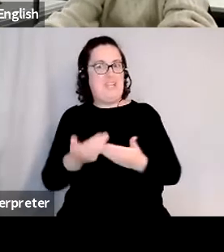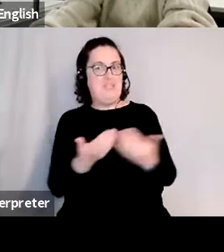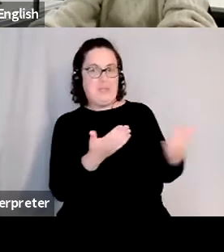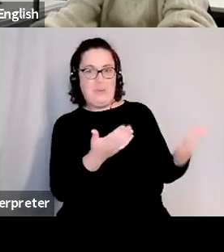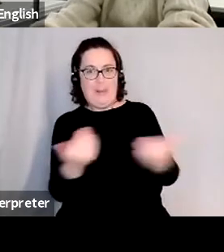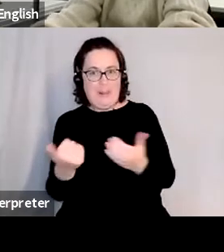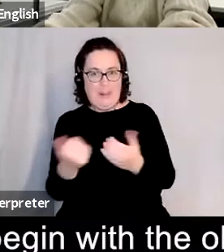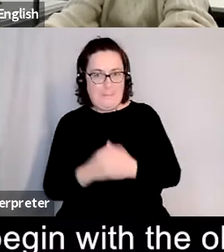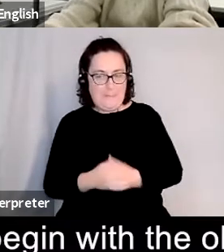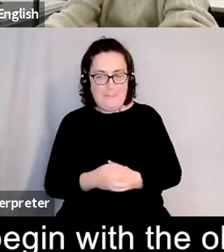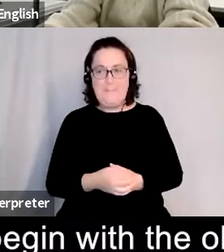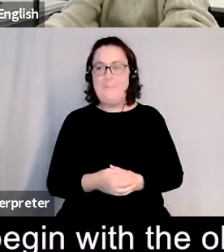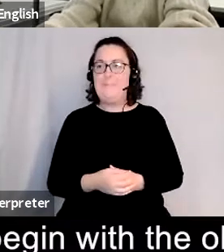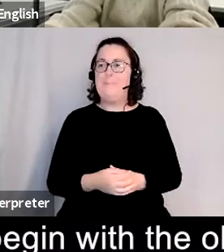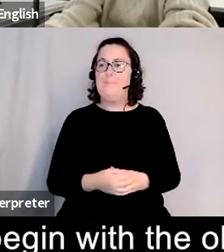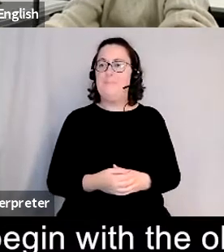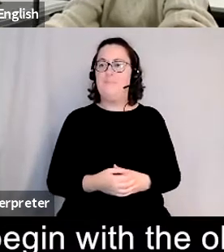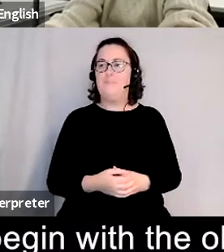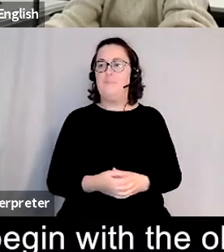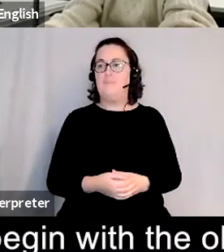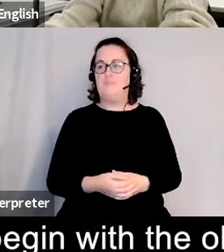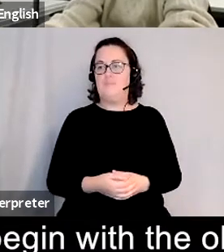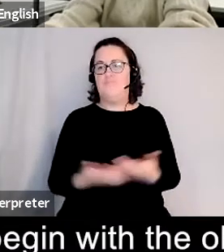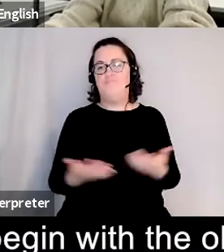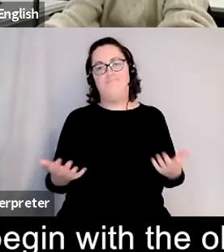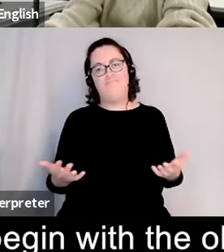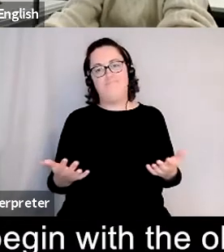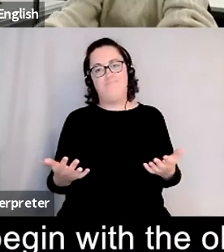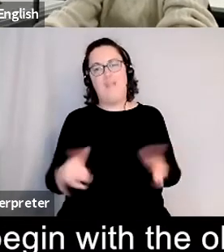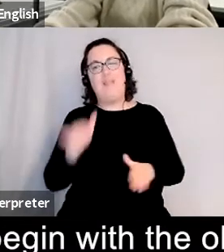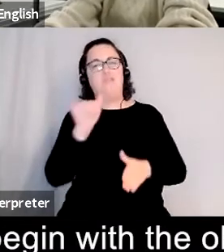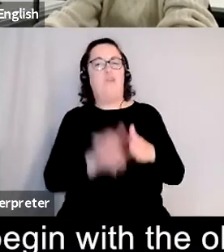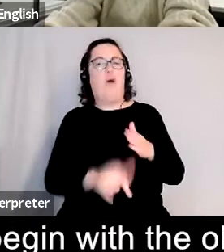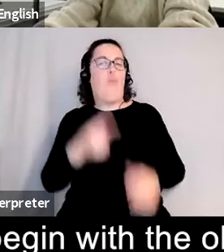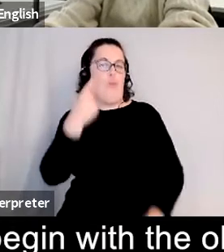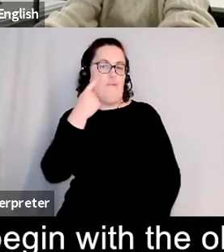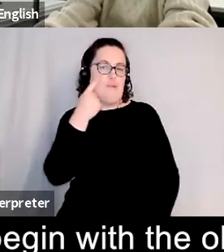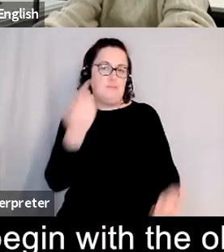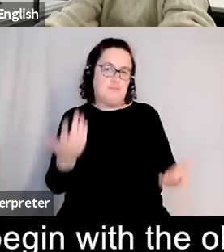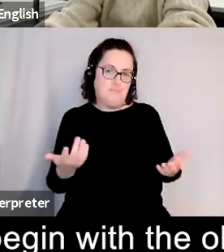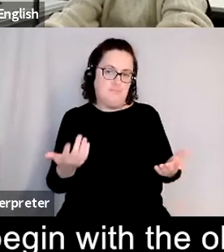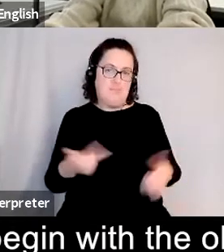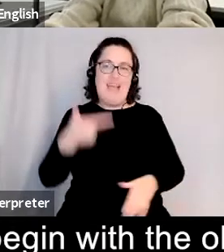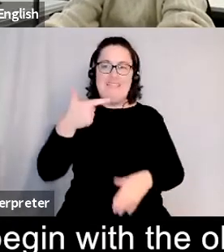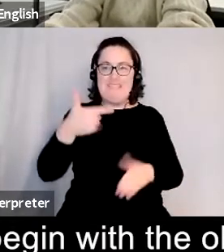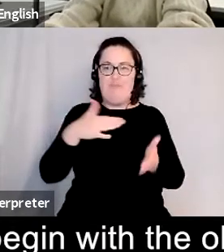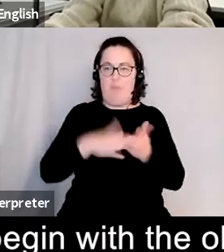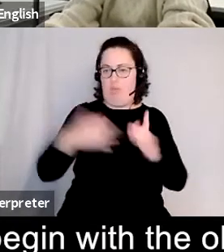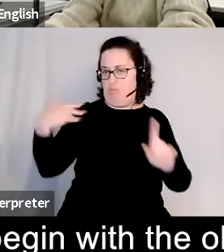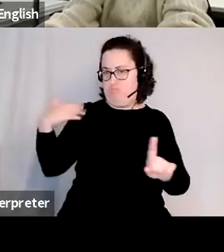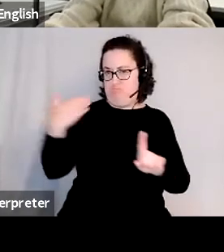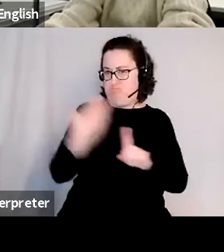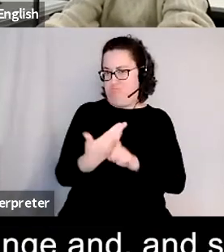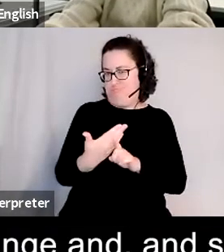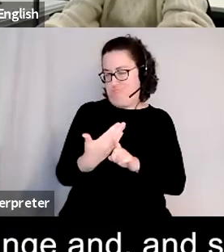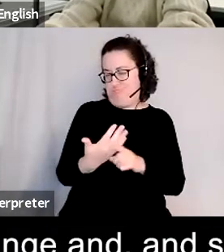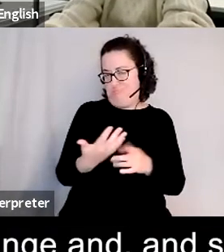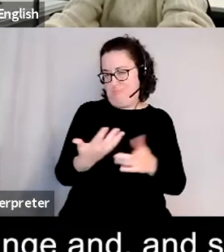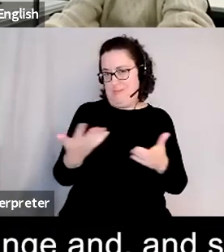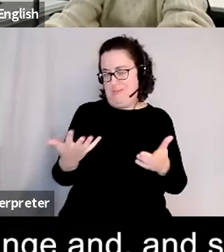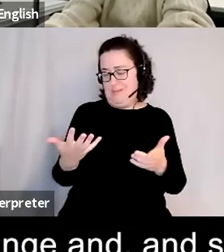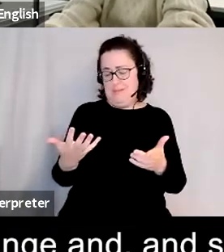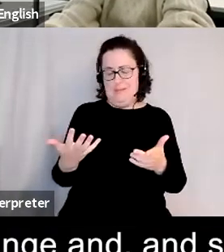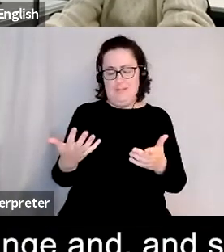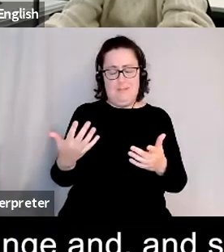so um let's begin with the obvious in a sense um the past seven months um a very sort of